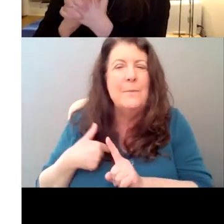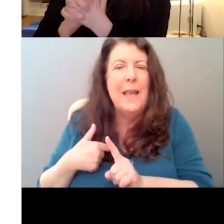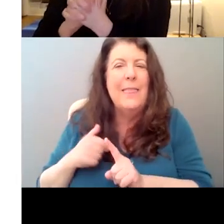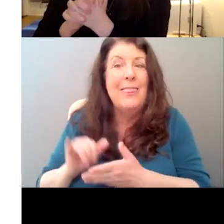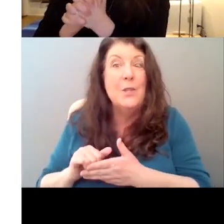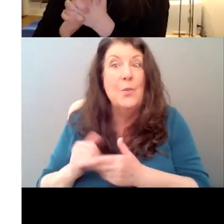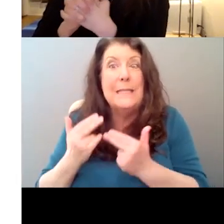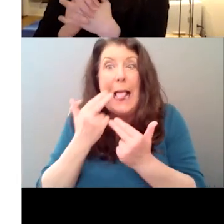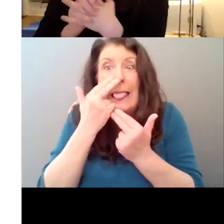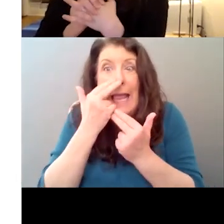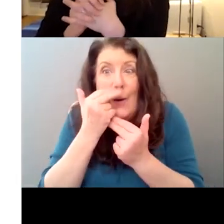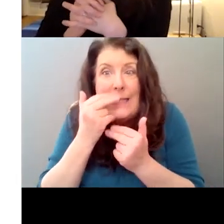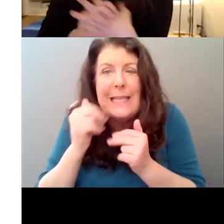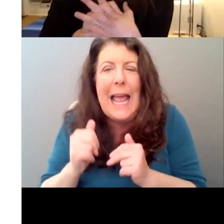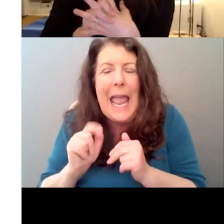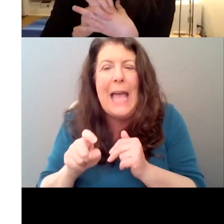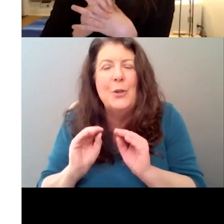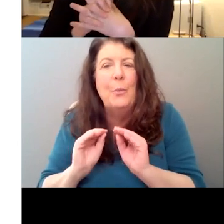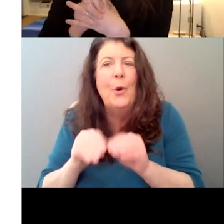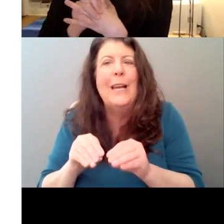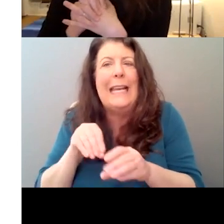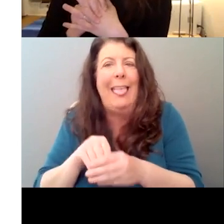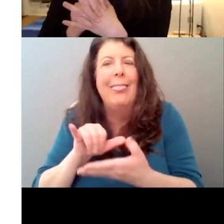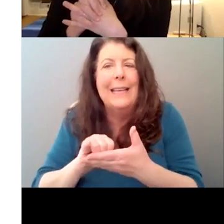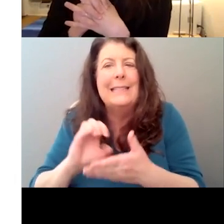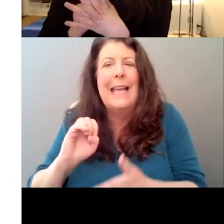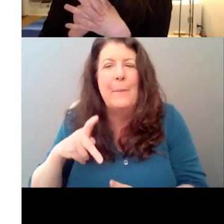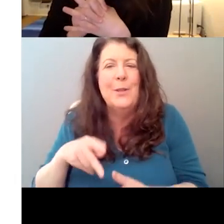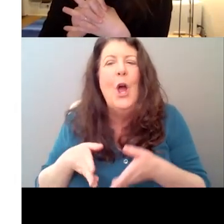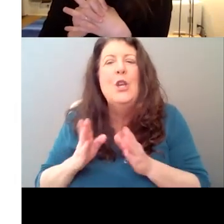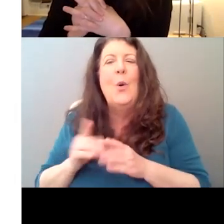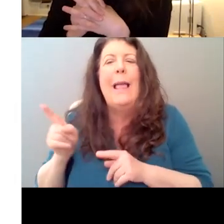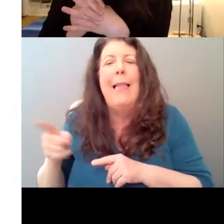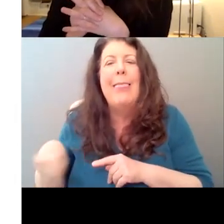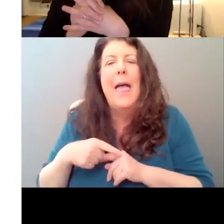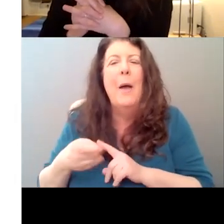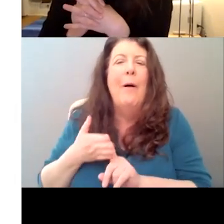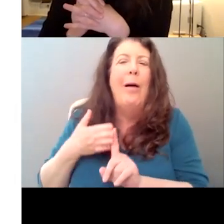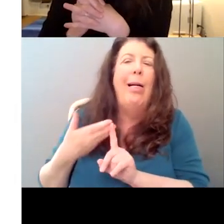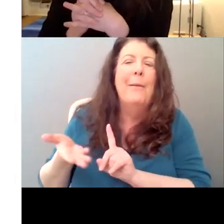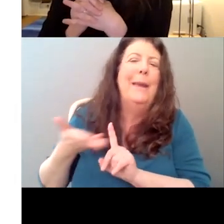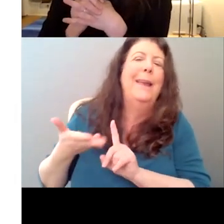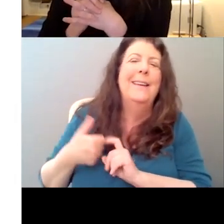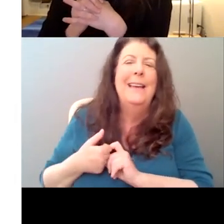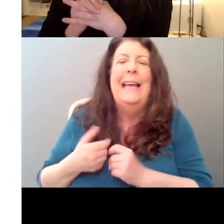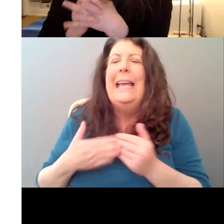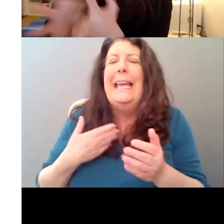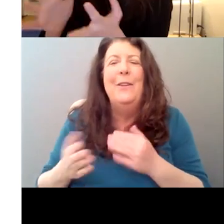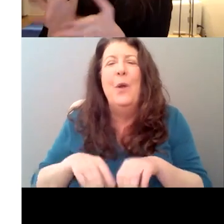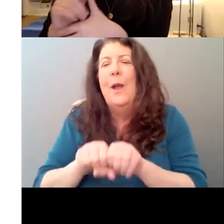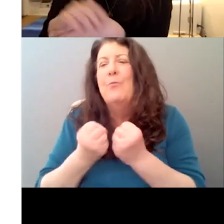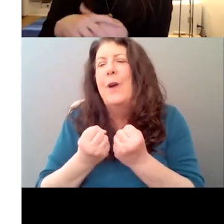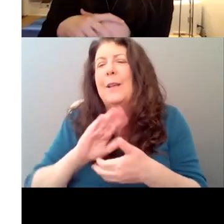episode. And I, I let them beat me in this case. Um, even though it truly breaks all the rules of our show and makes